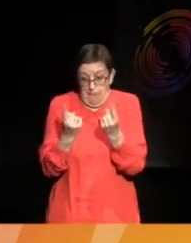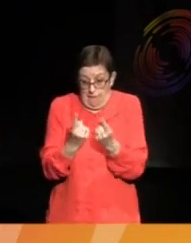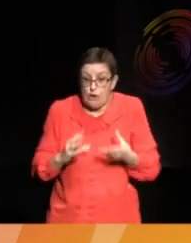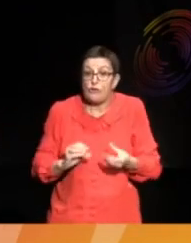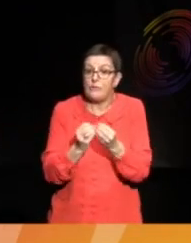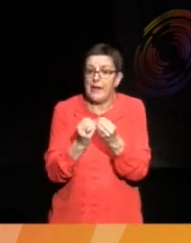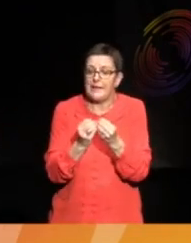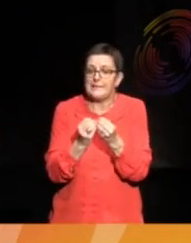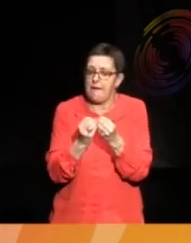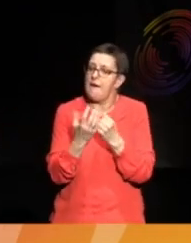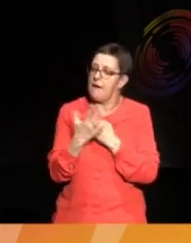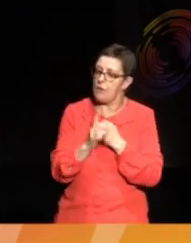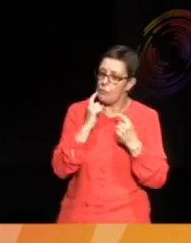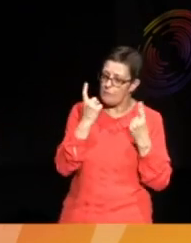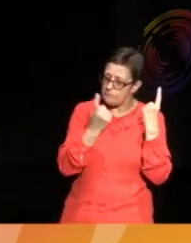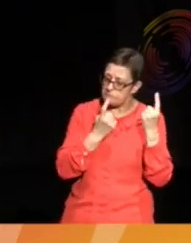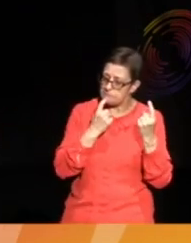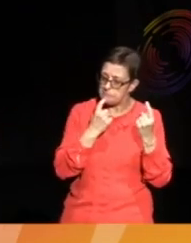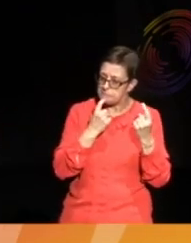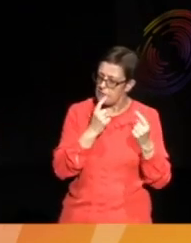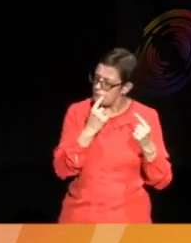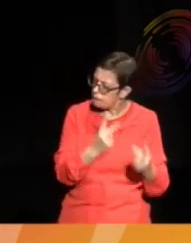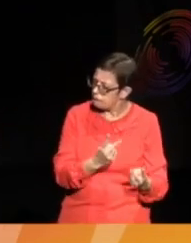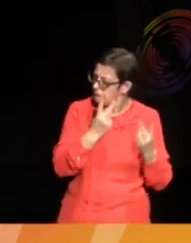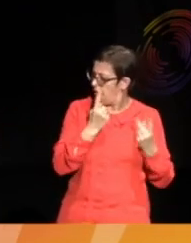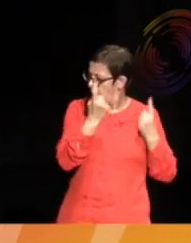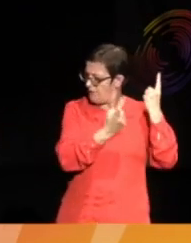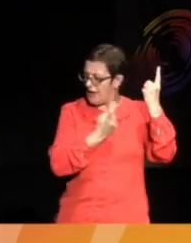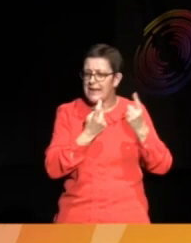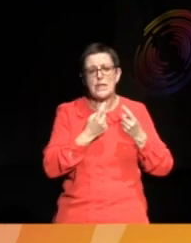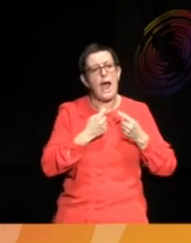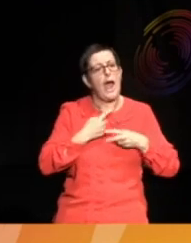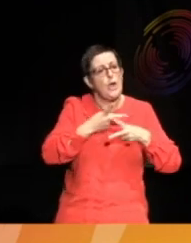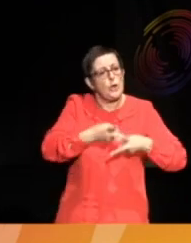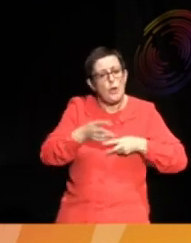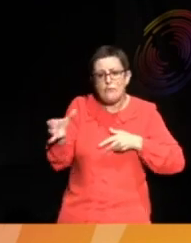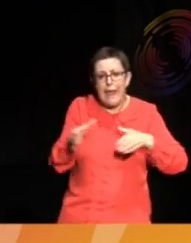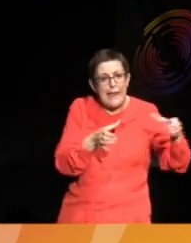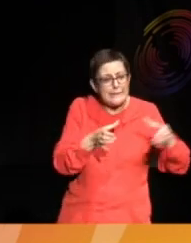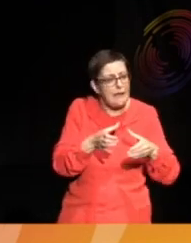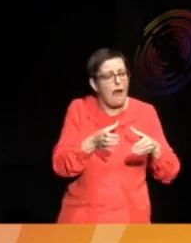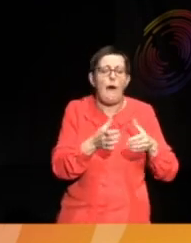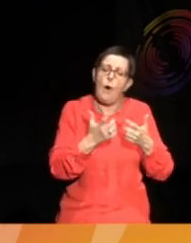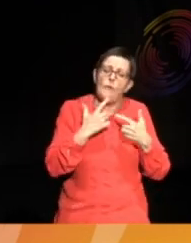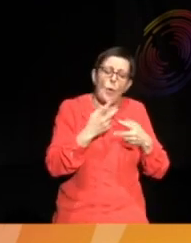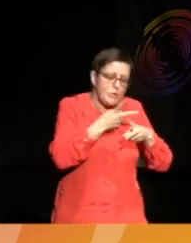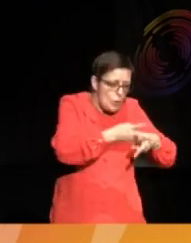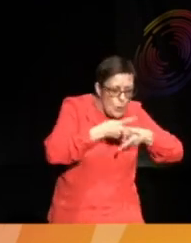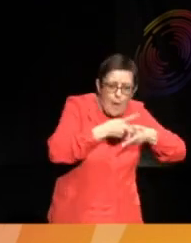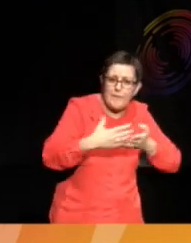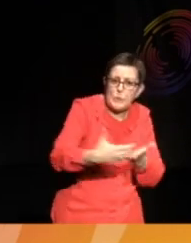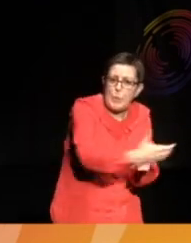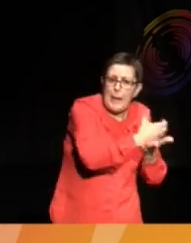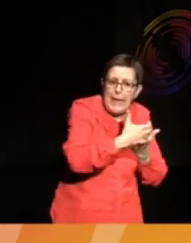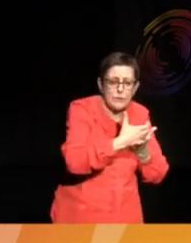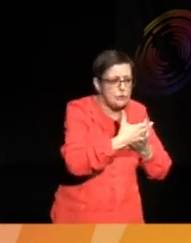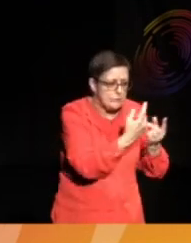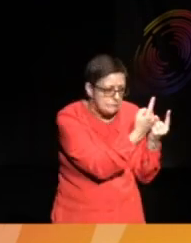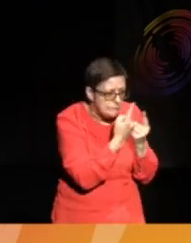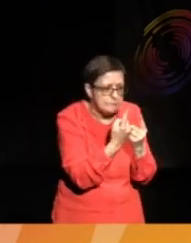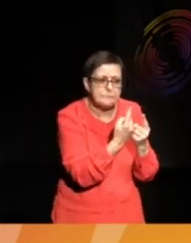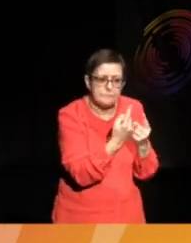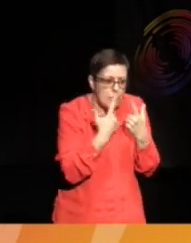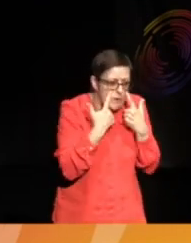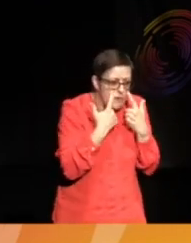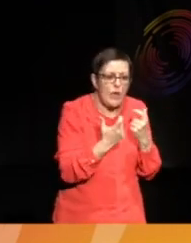the shift in what a curator does, which, of course, they care for collections. You know, the idea of curator